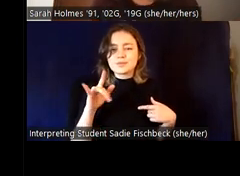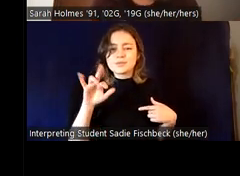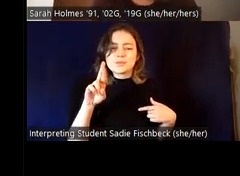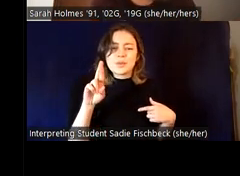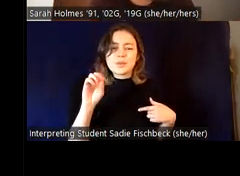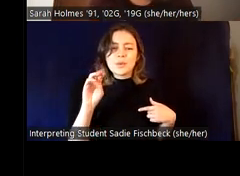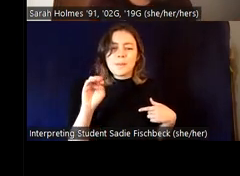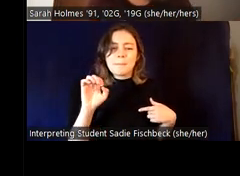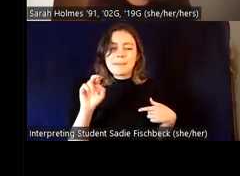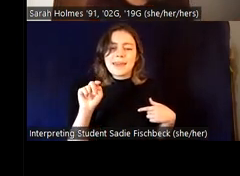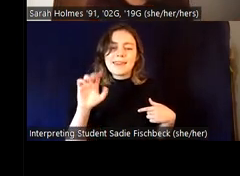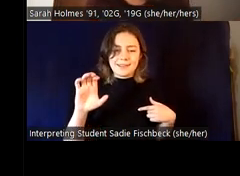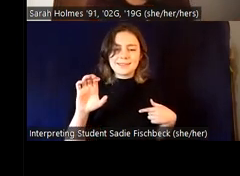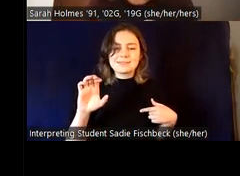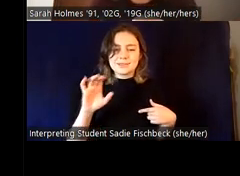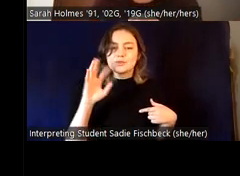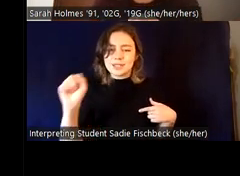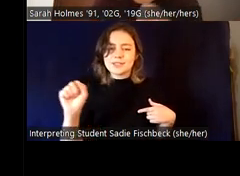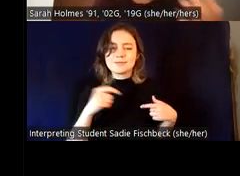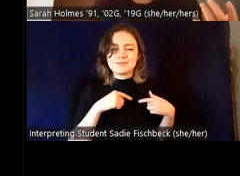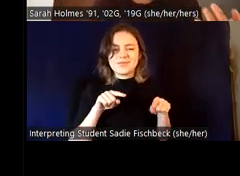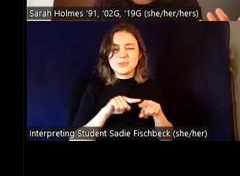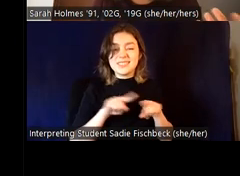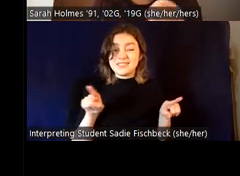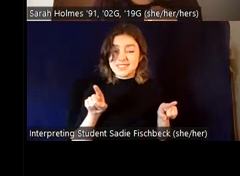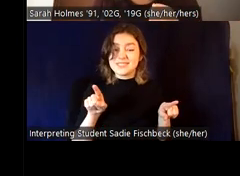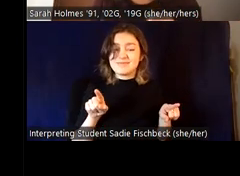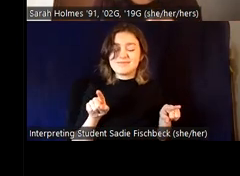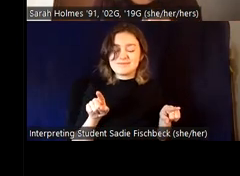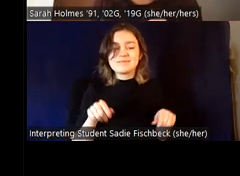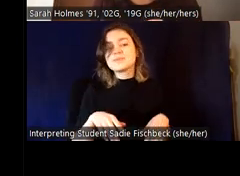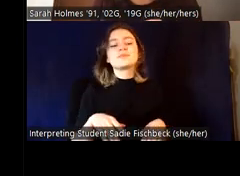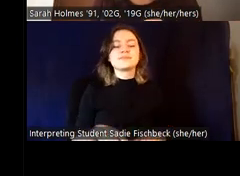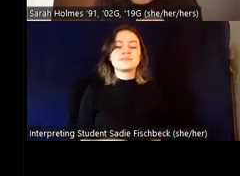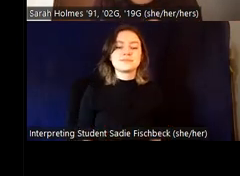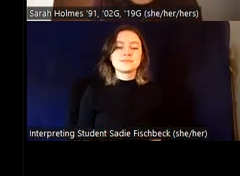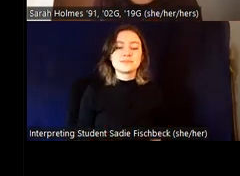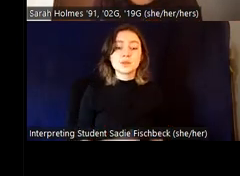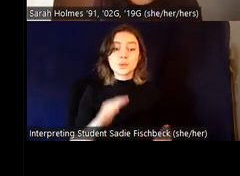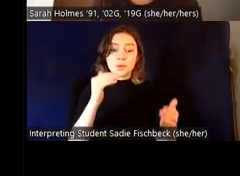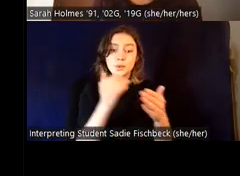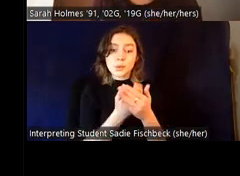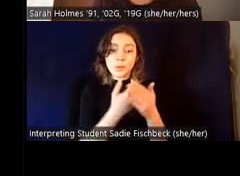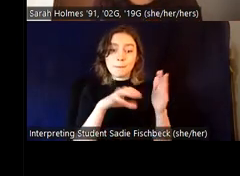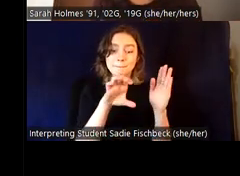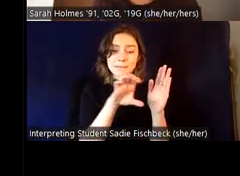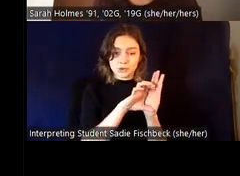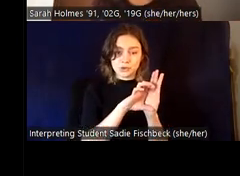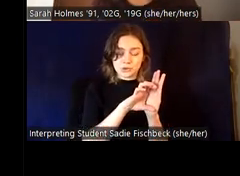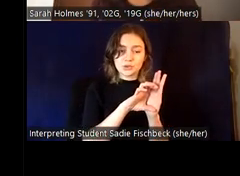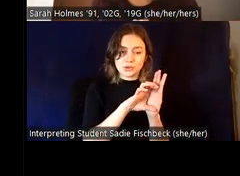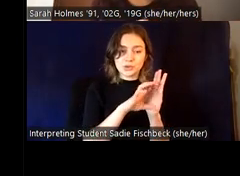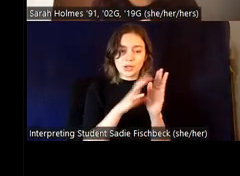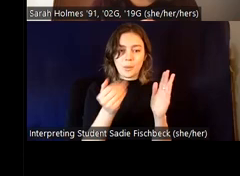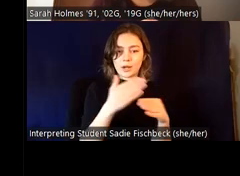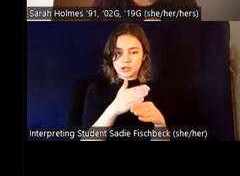but it's not necessarily the case for everyone. Um, and then this new graphic that I really, really love, this was shared with me by my friend Quinn from